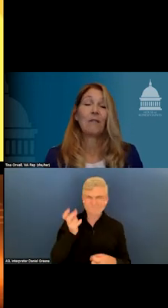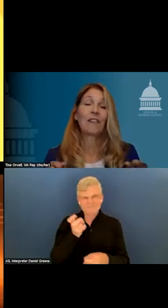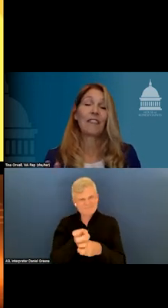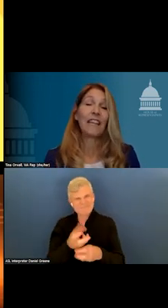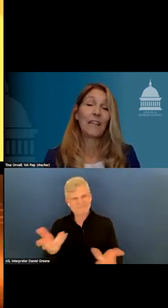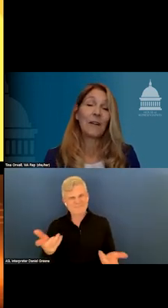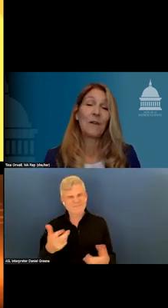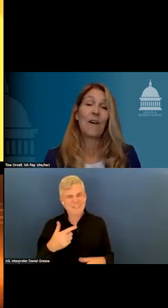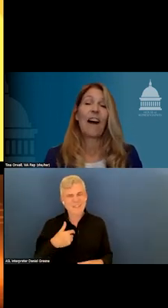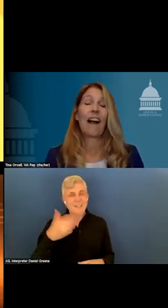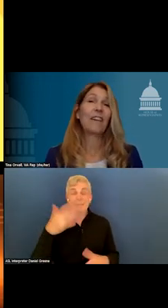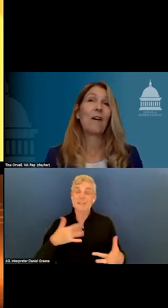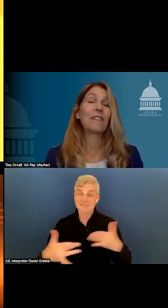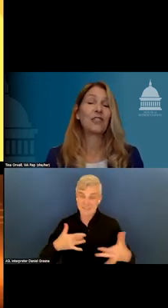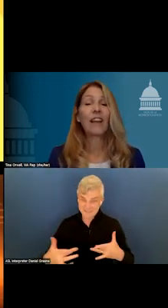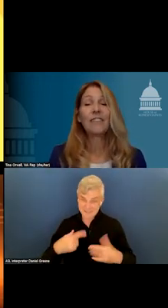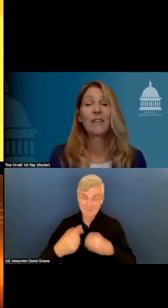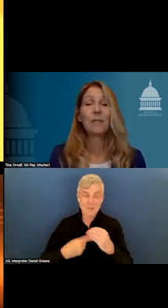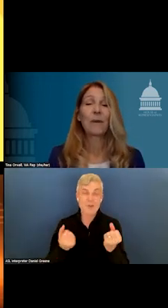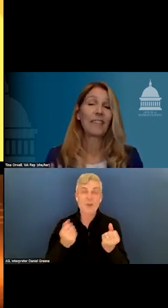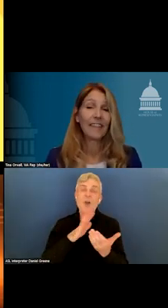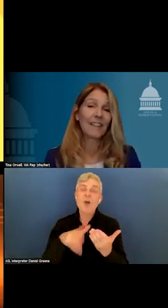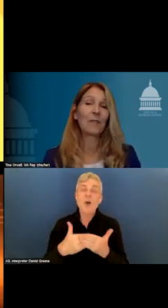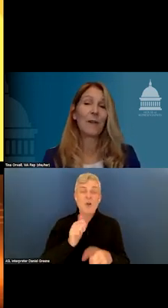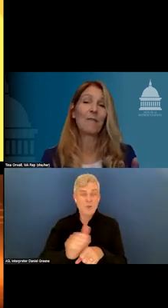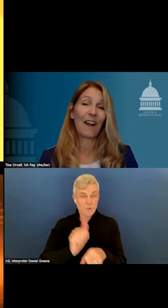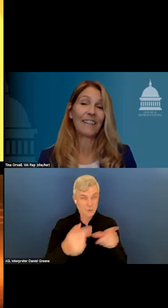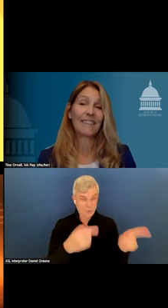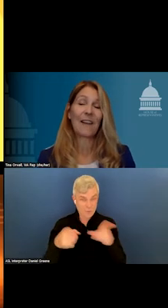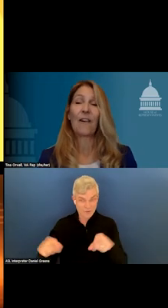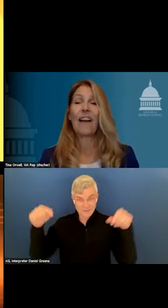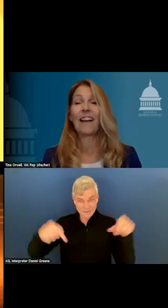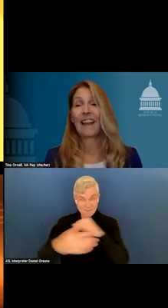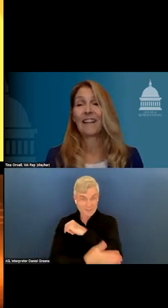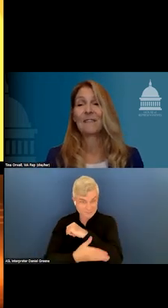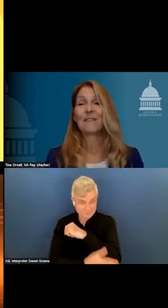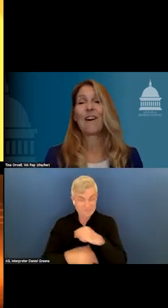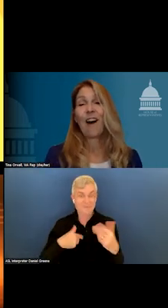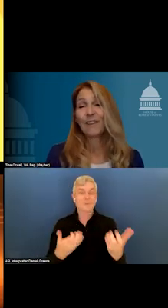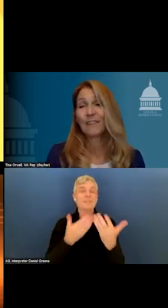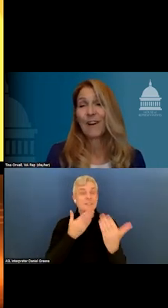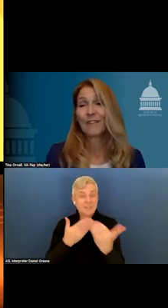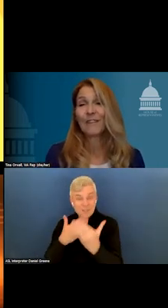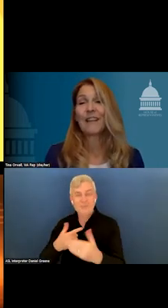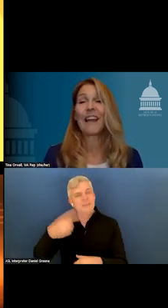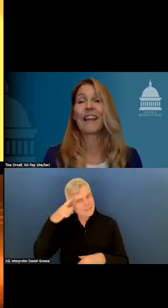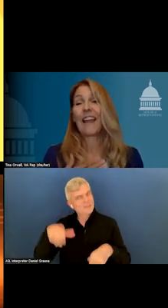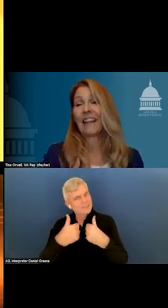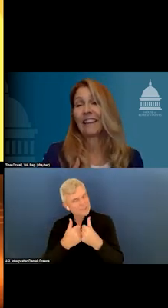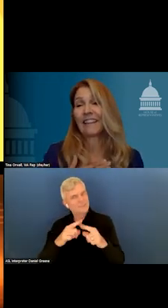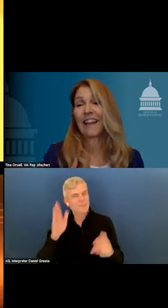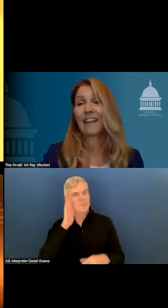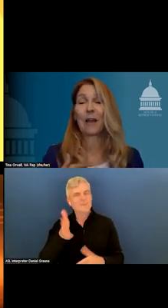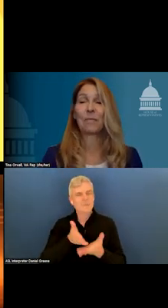I want to thank you. I know it's challenging, but I think it's going to be all right. So, again, it was an honor to talk to you today.